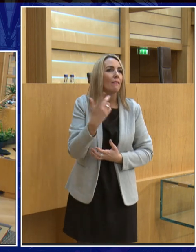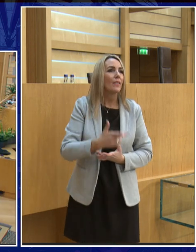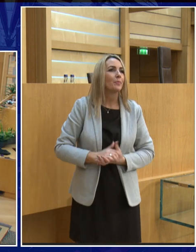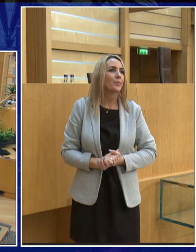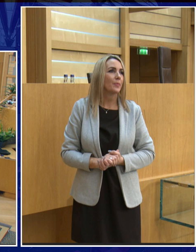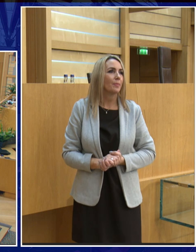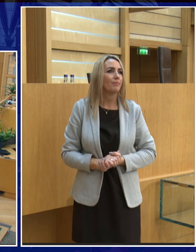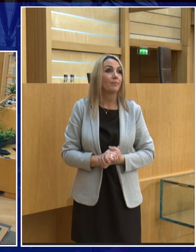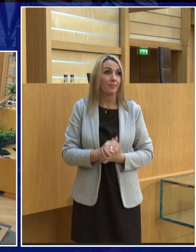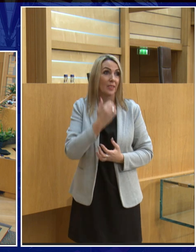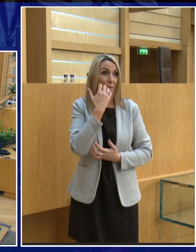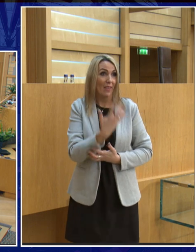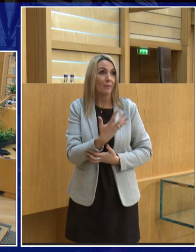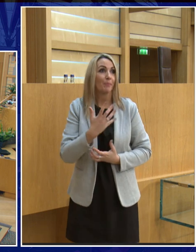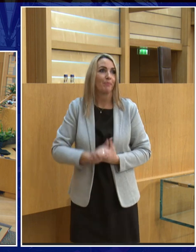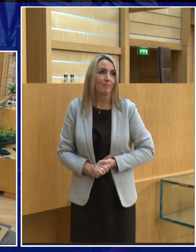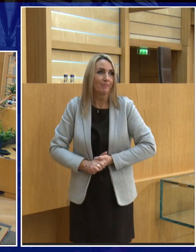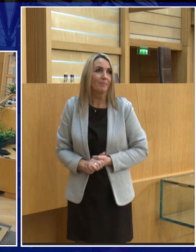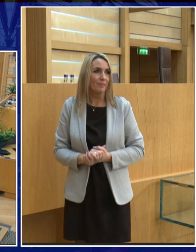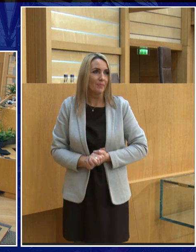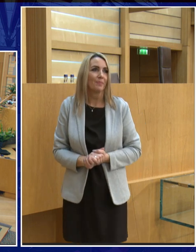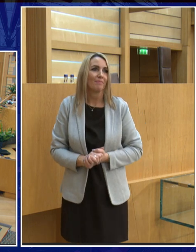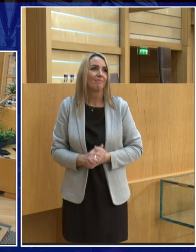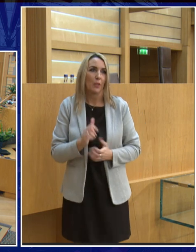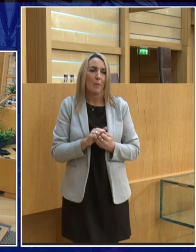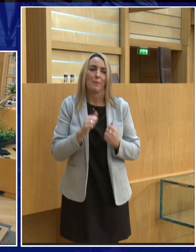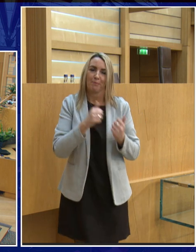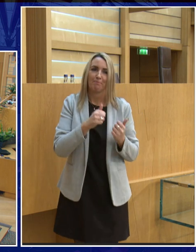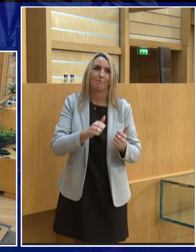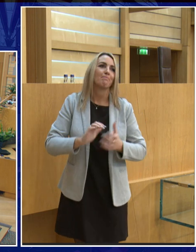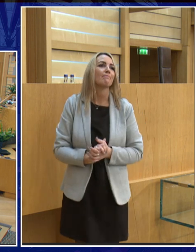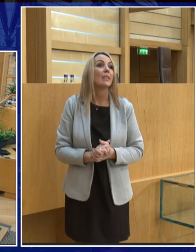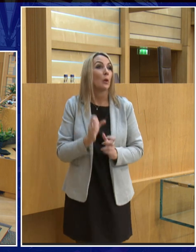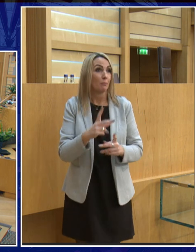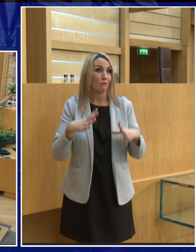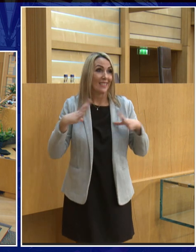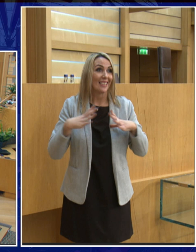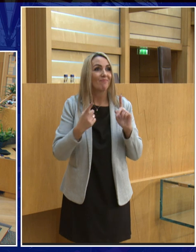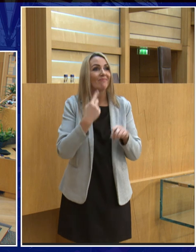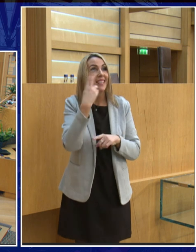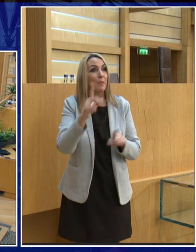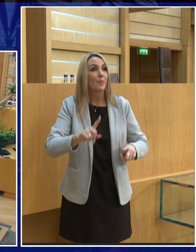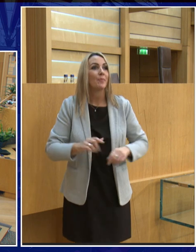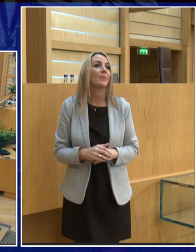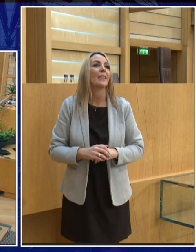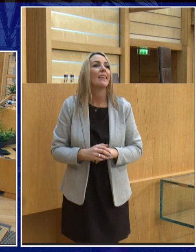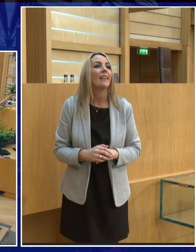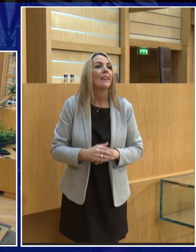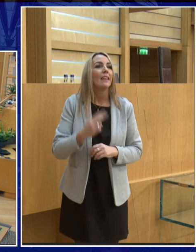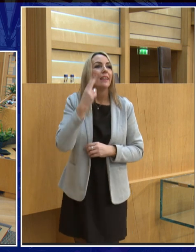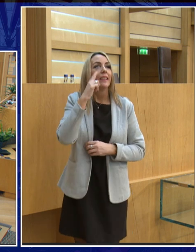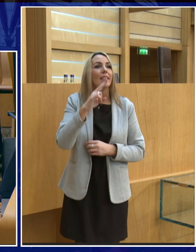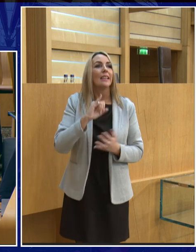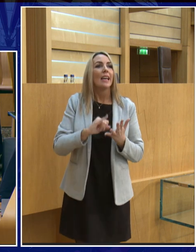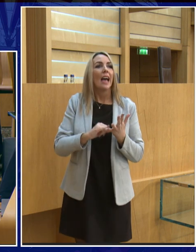five thank you are you five are you good I'm glad you remembered that's your light just give us your name and your question my name is